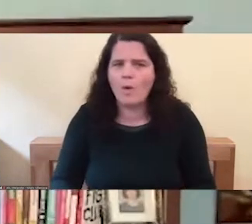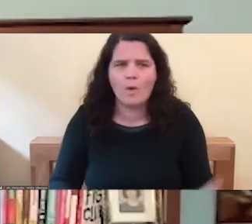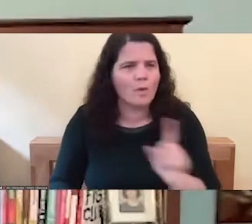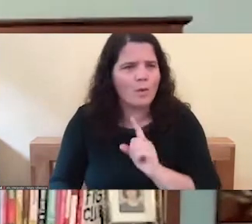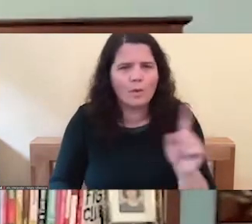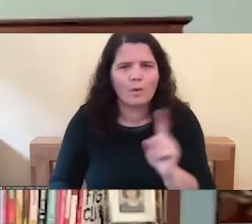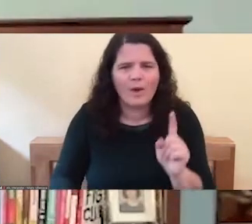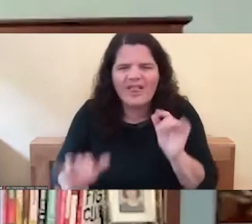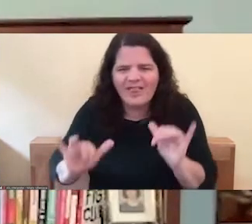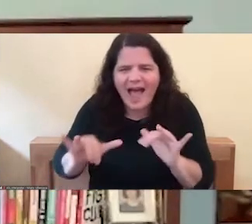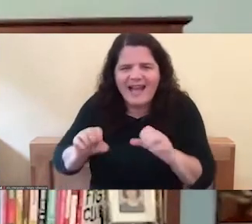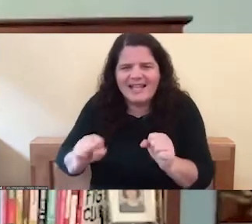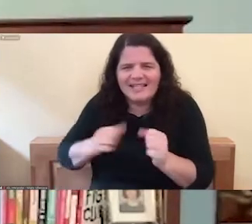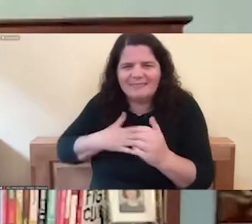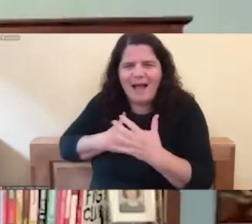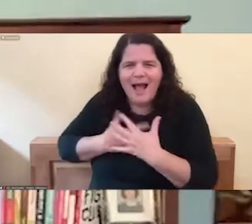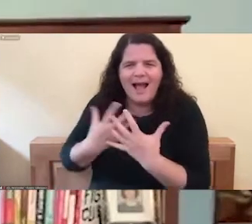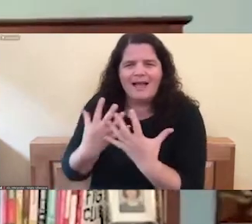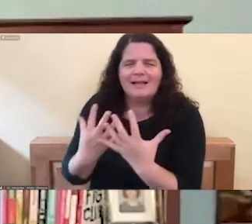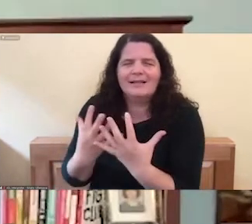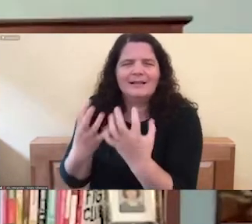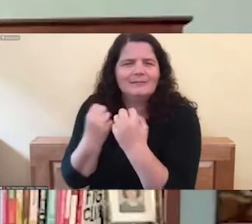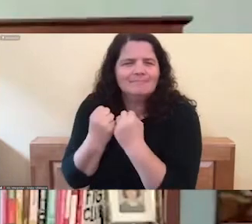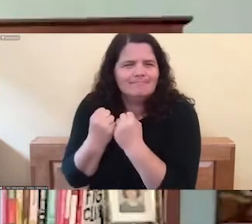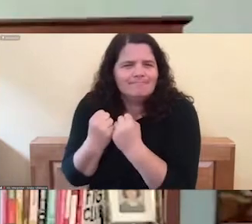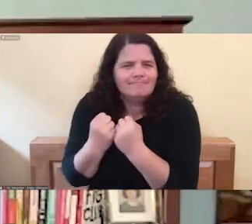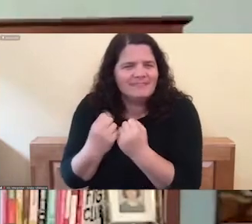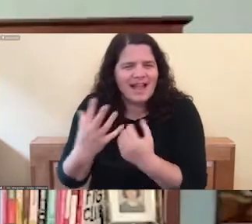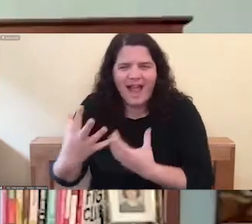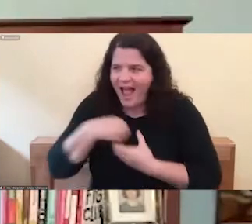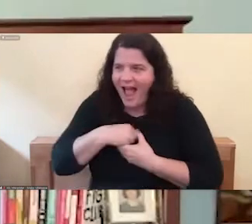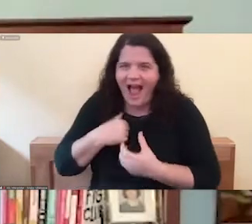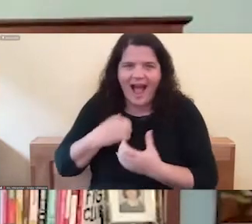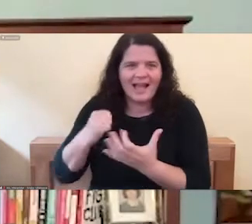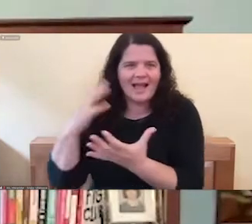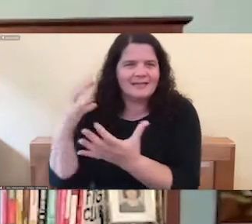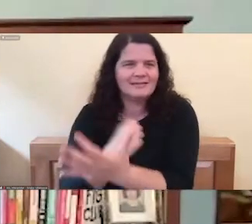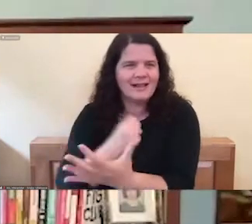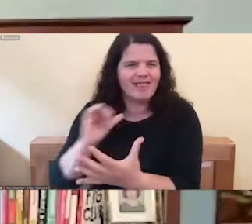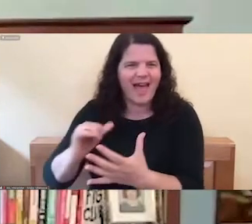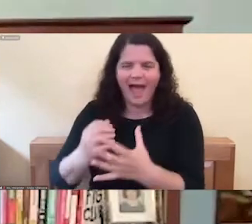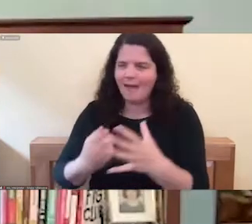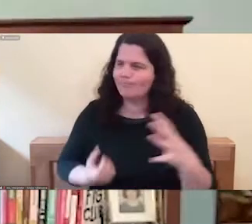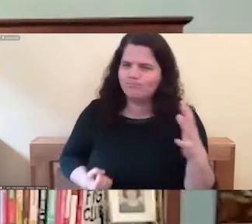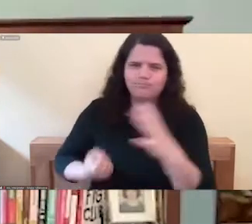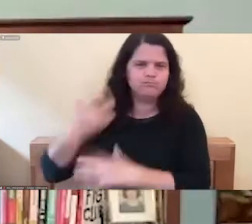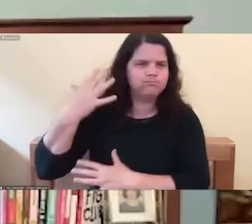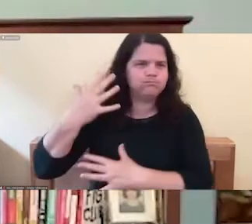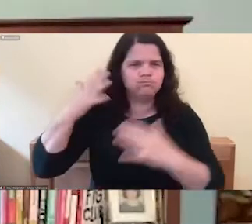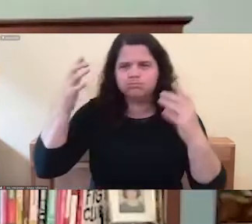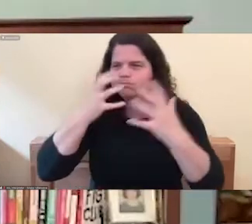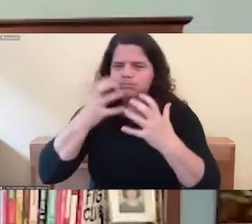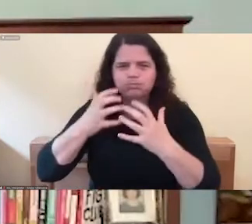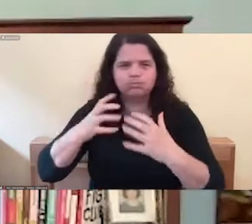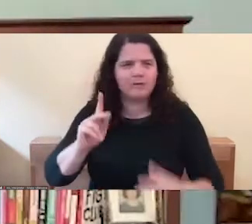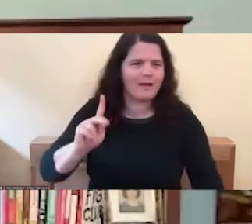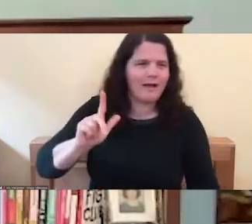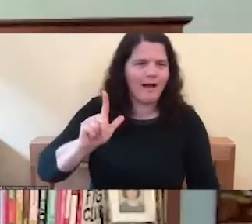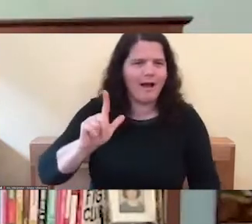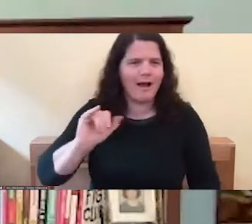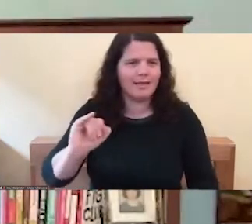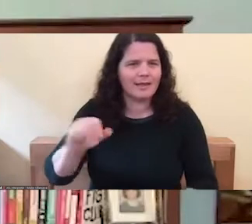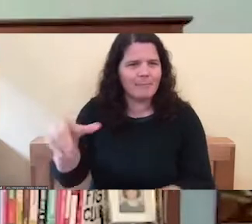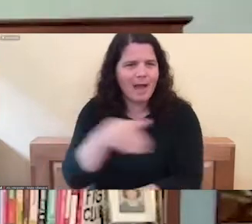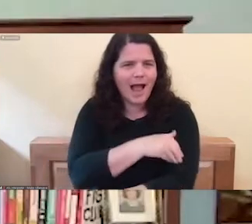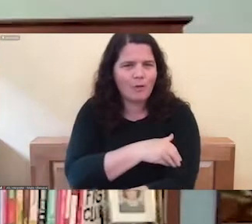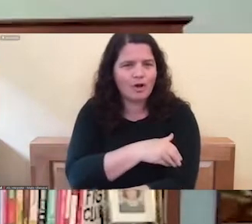that because that's, that's, you know, being able to tap in to that volcanic force of Kali has really allowed me